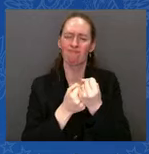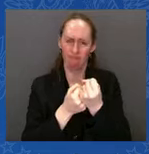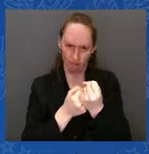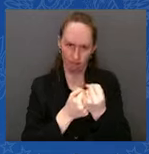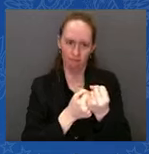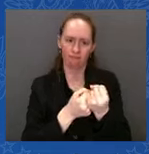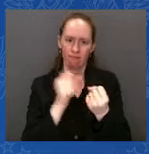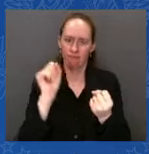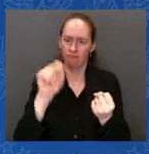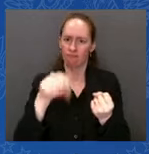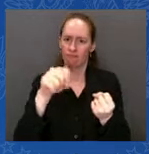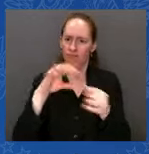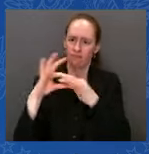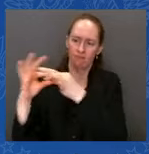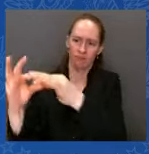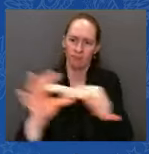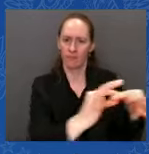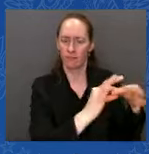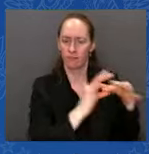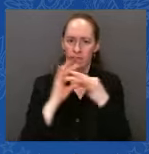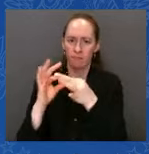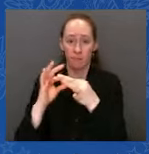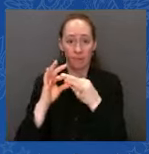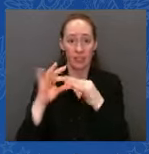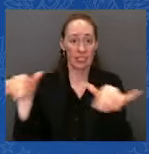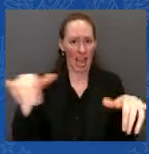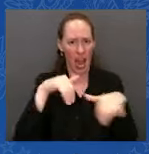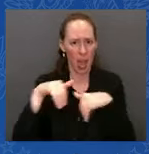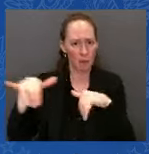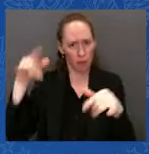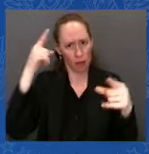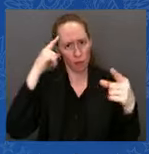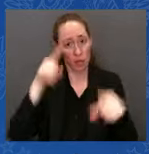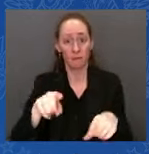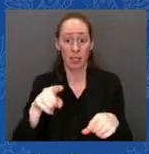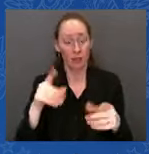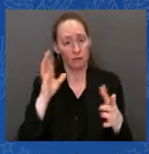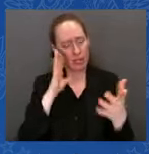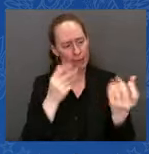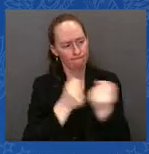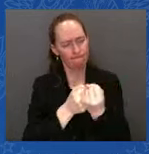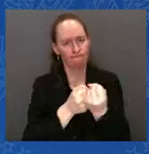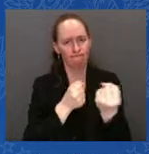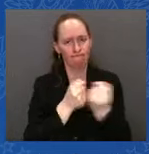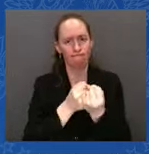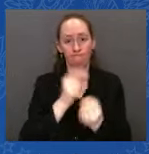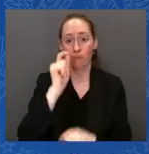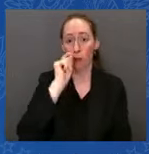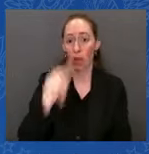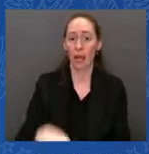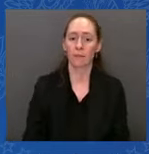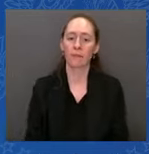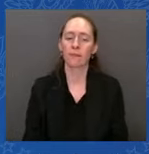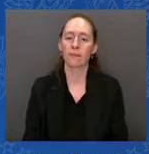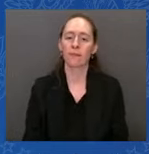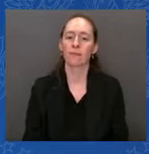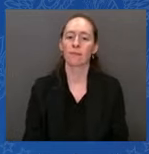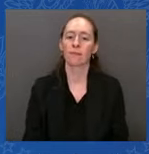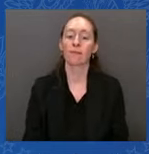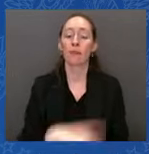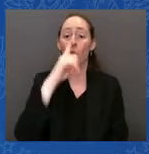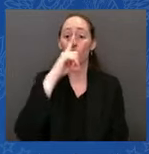partners, is going to continue to do all we can to support Ukraine. Putin expected Europe and the United States to weaken our resolve.